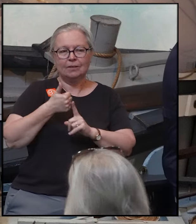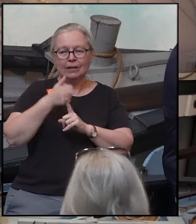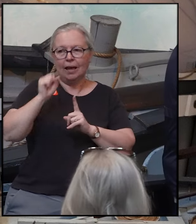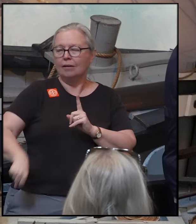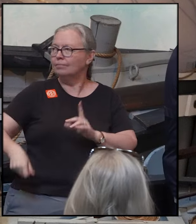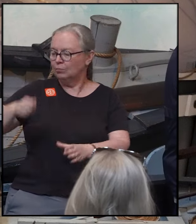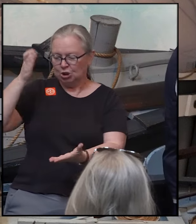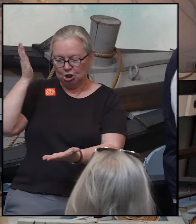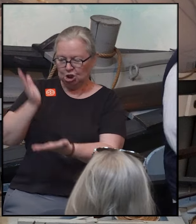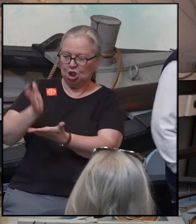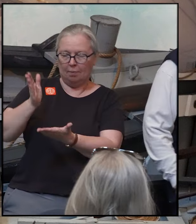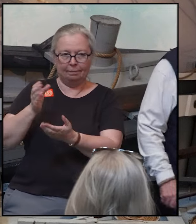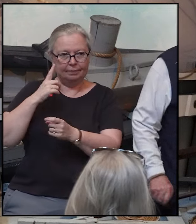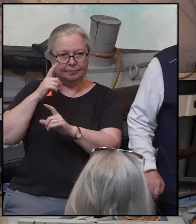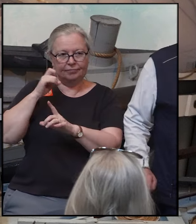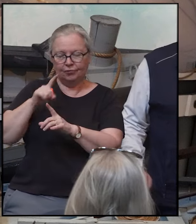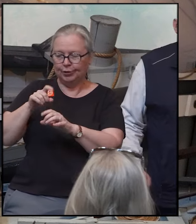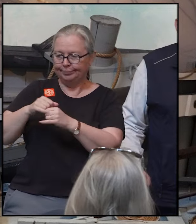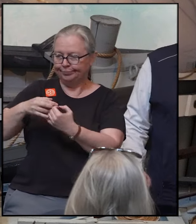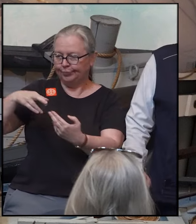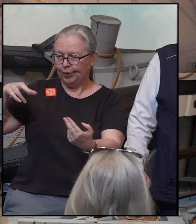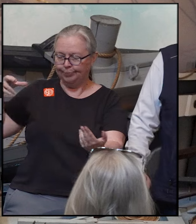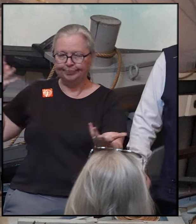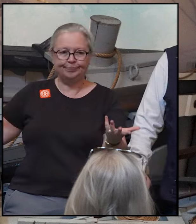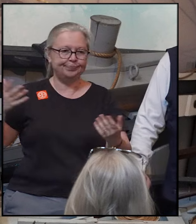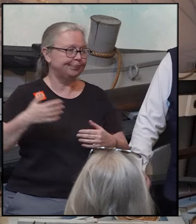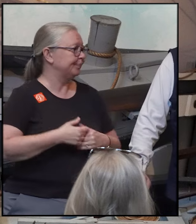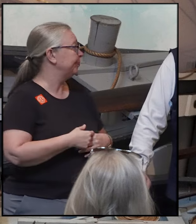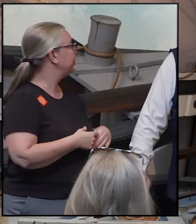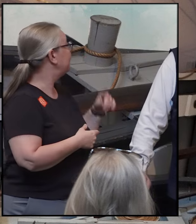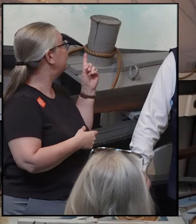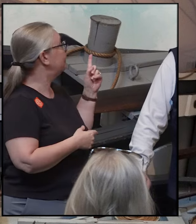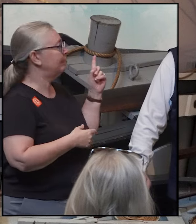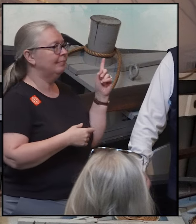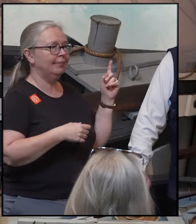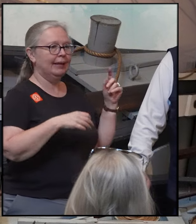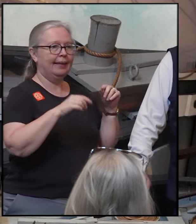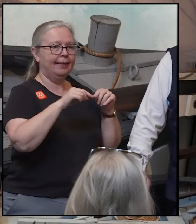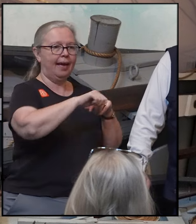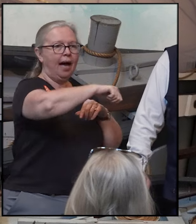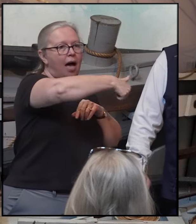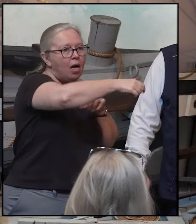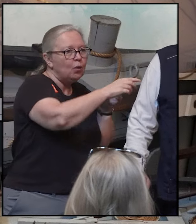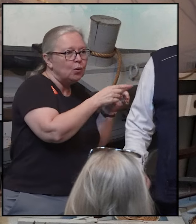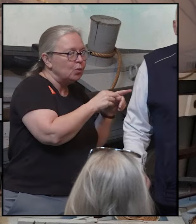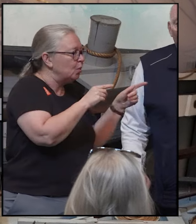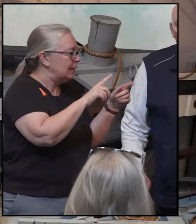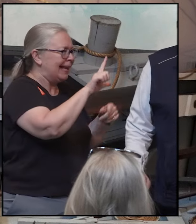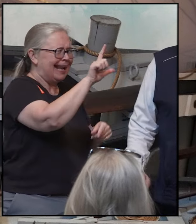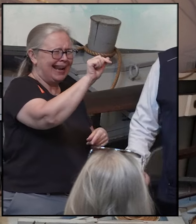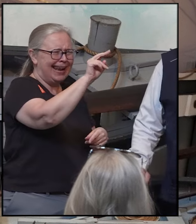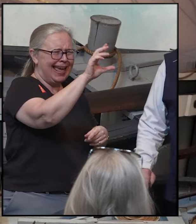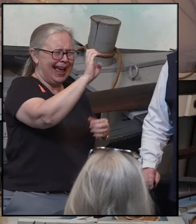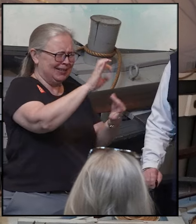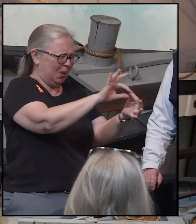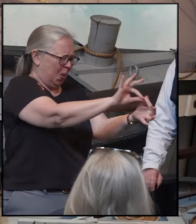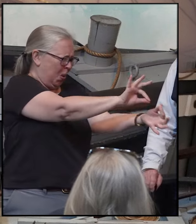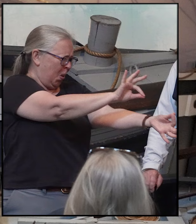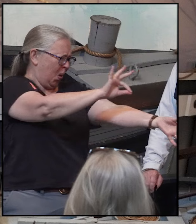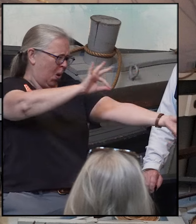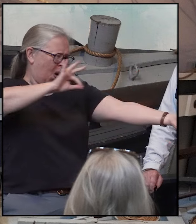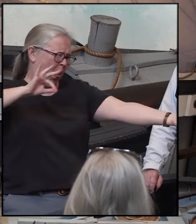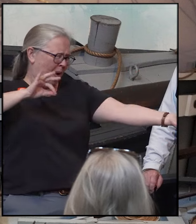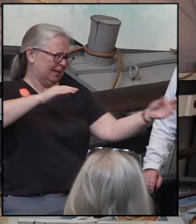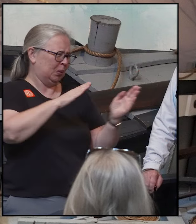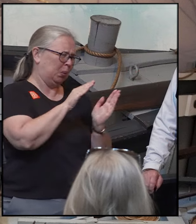Then, that mate or officer is going to take the tool of his trade, the lance, longer, very